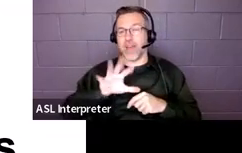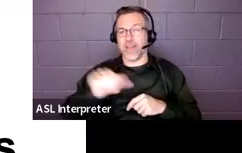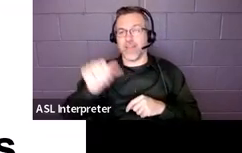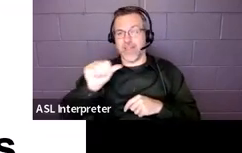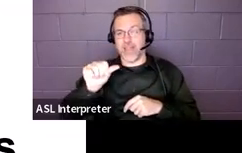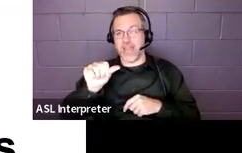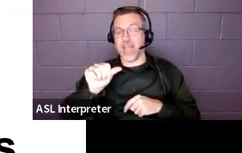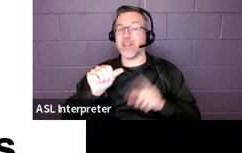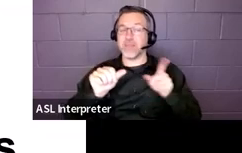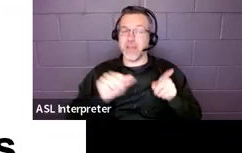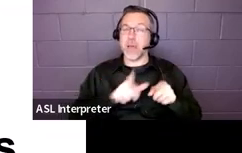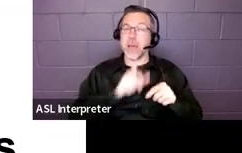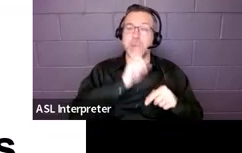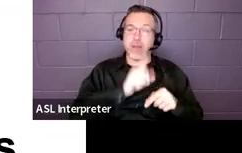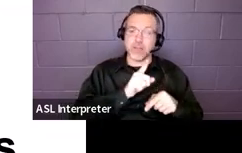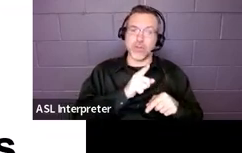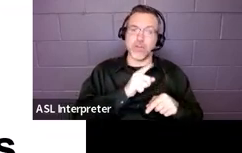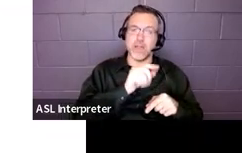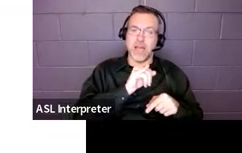goals have objectives.